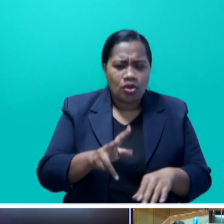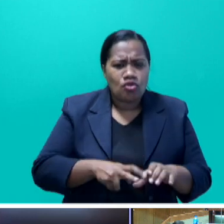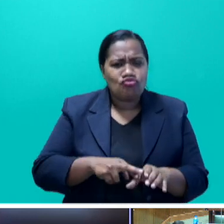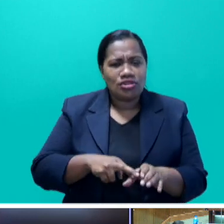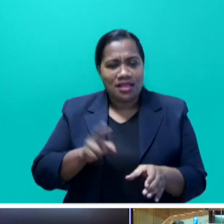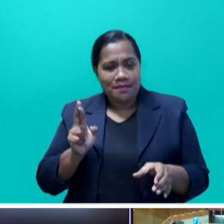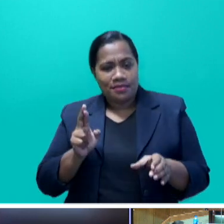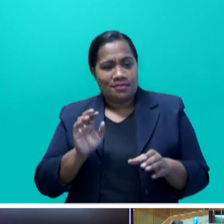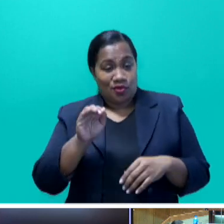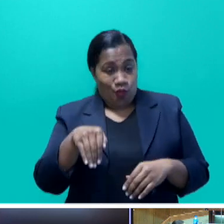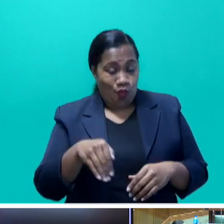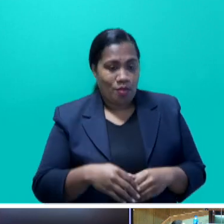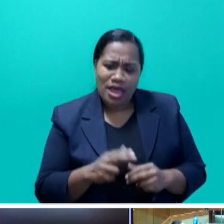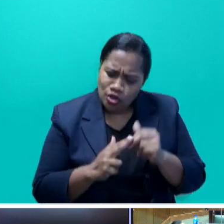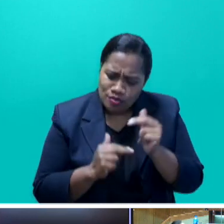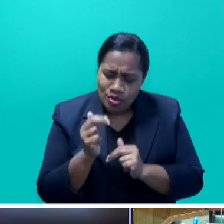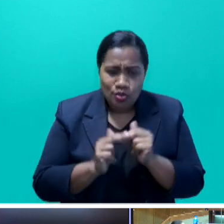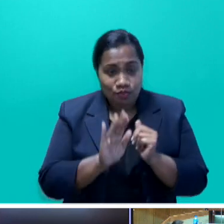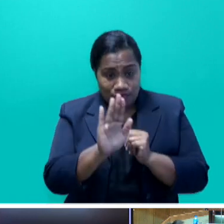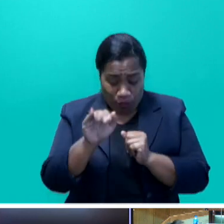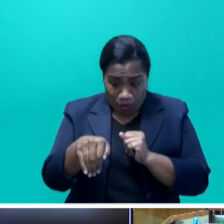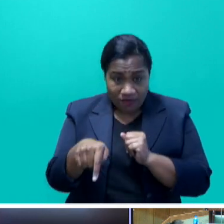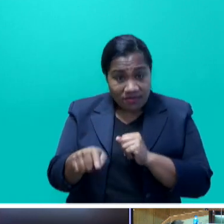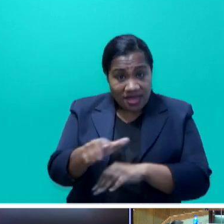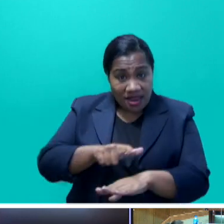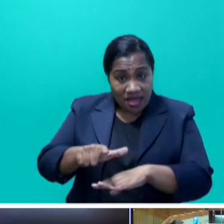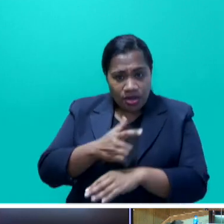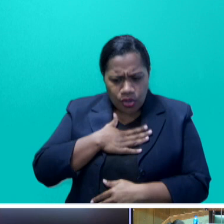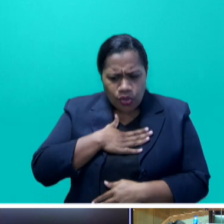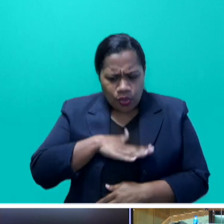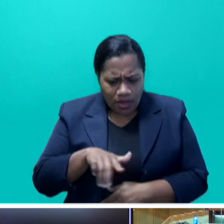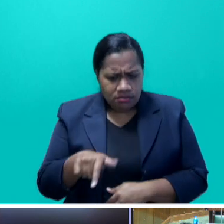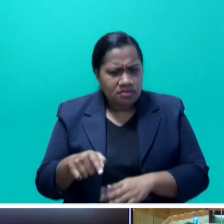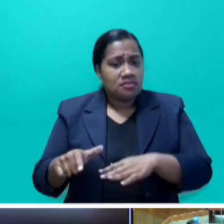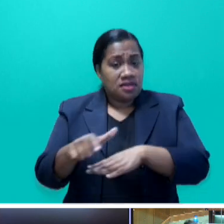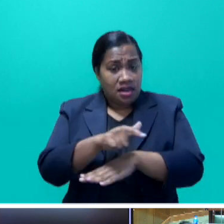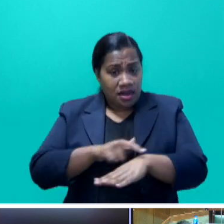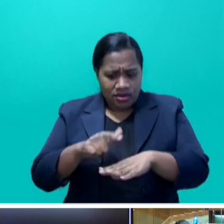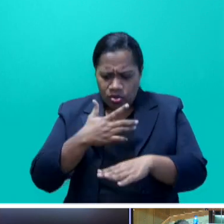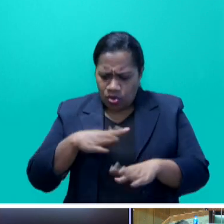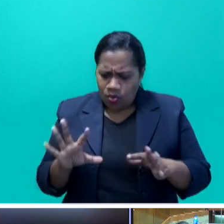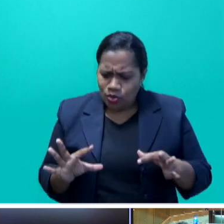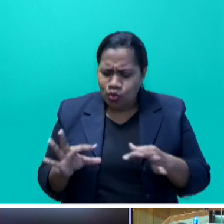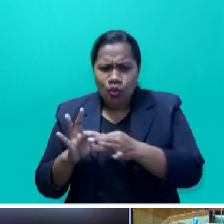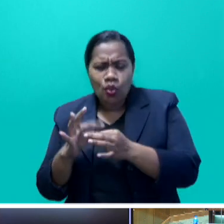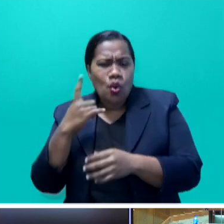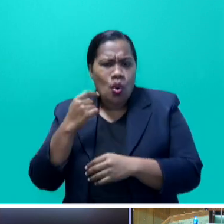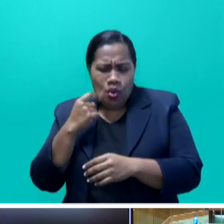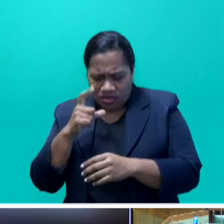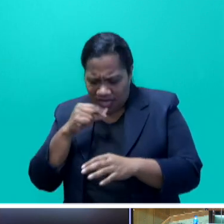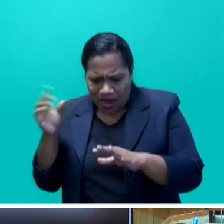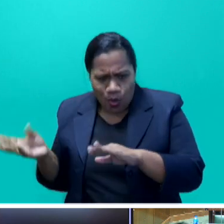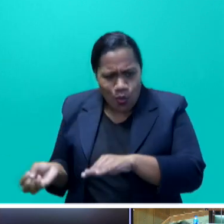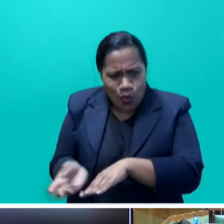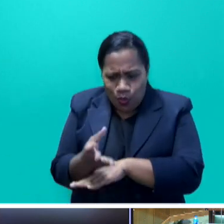But to build your home on that lease land, you want to connect the land to water, water supply, or get a